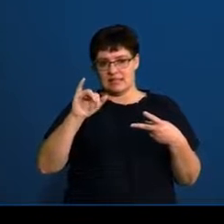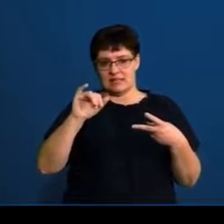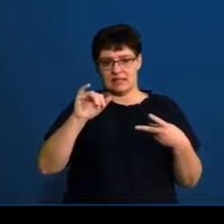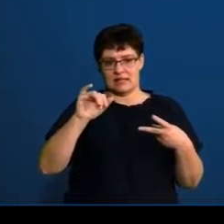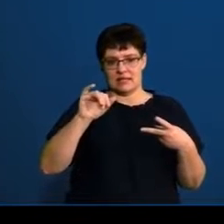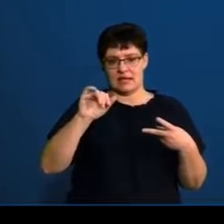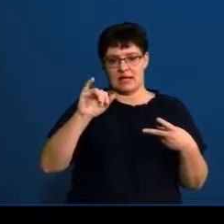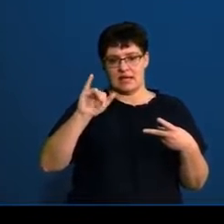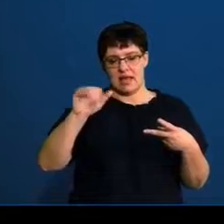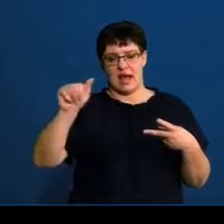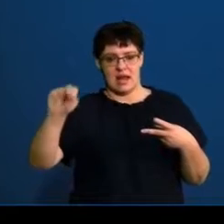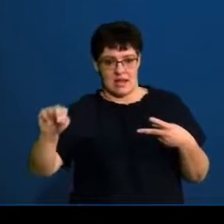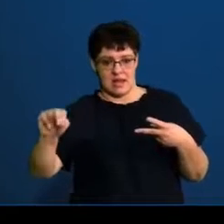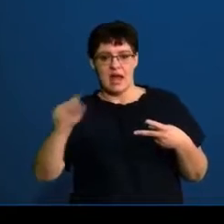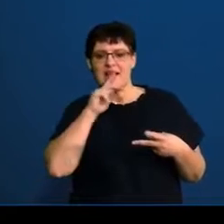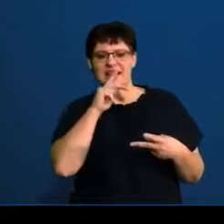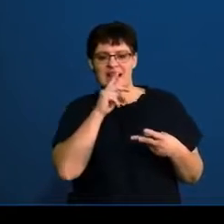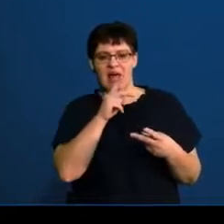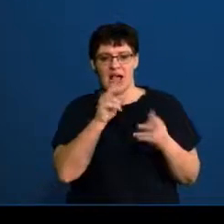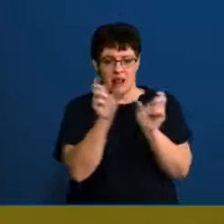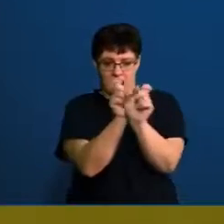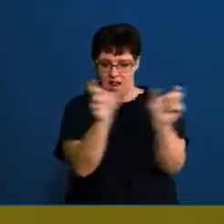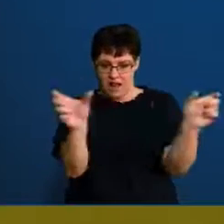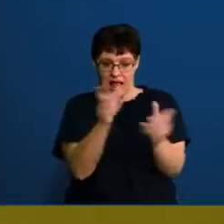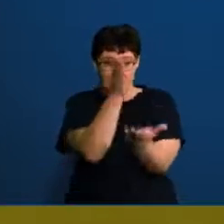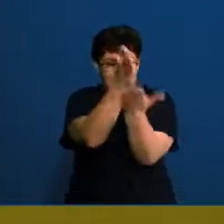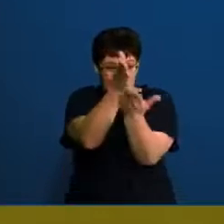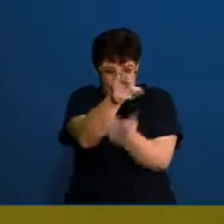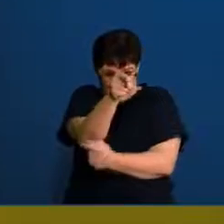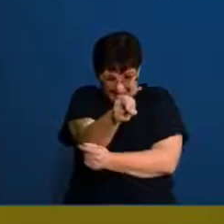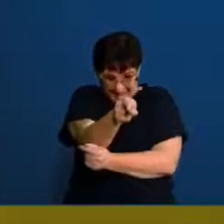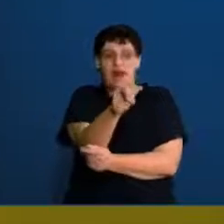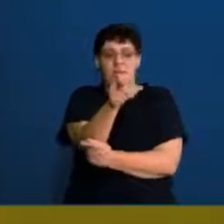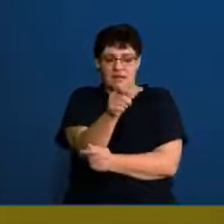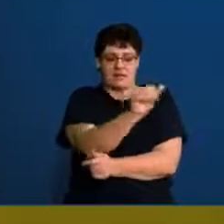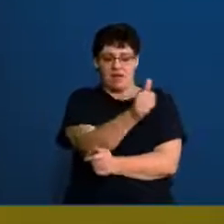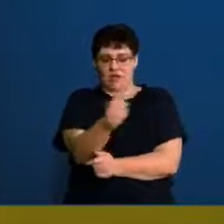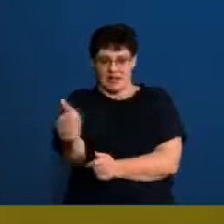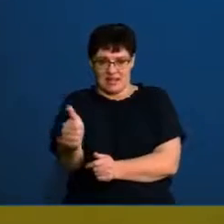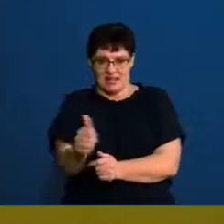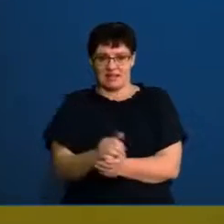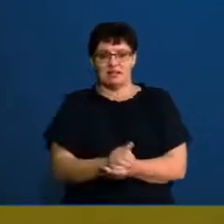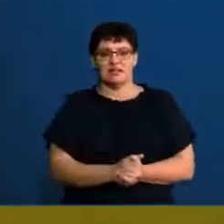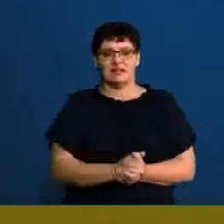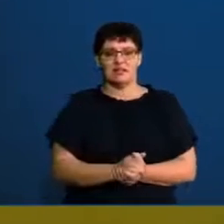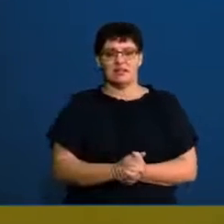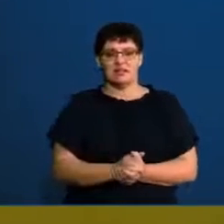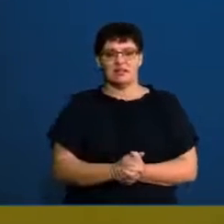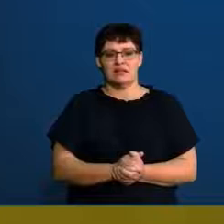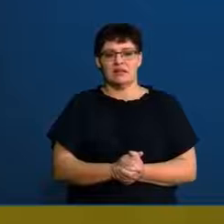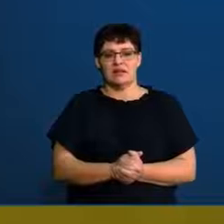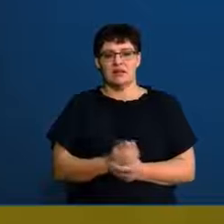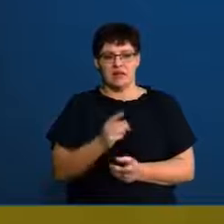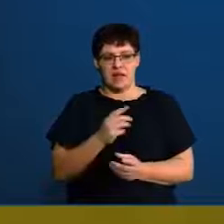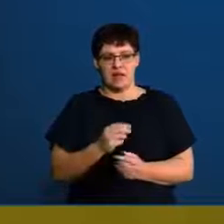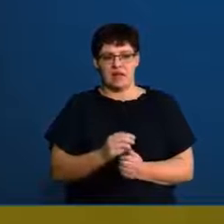Our median is the middle number. That's got a D. It's the middle number and there must be an order. And then I actually think I've got more space.